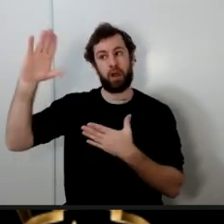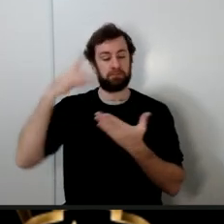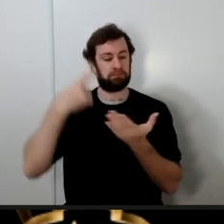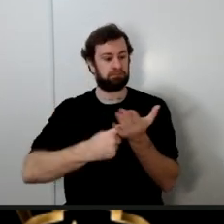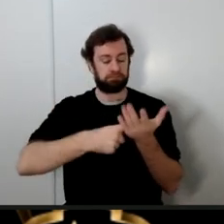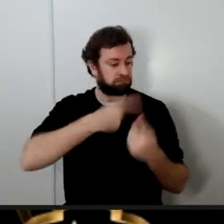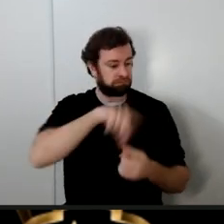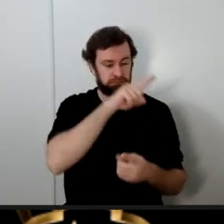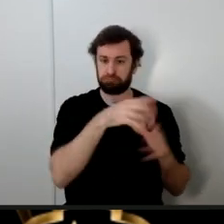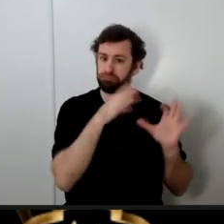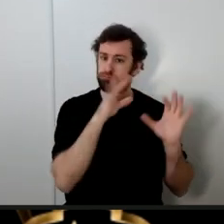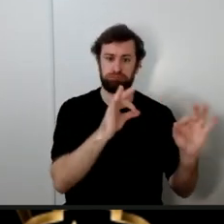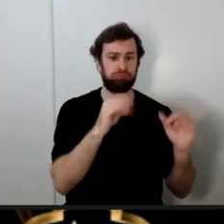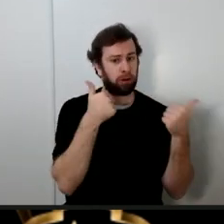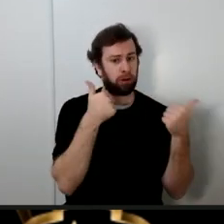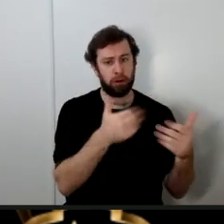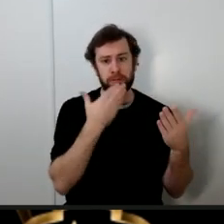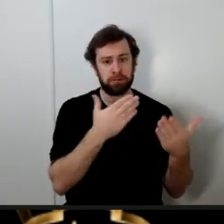verse 47